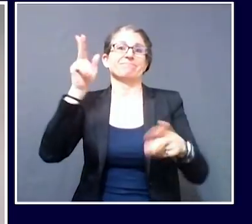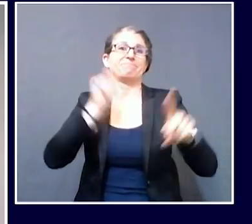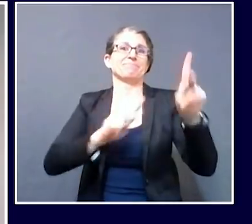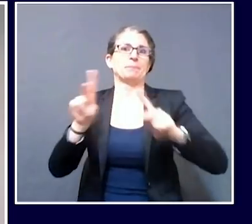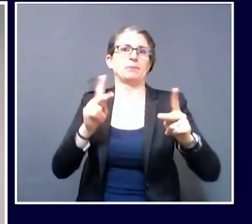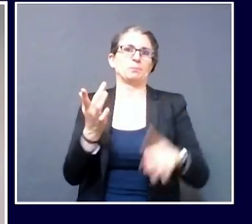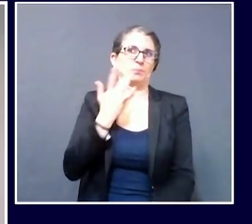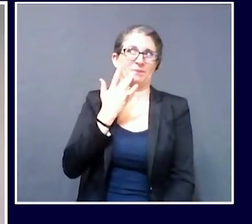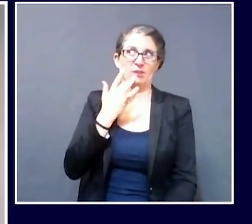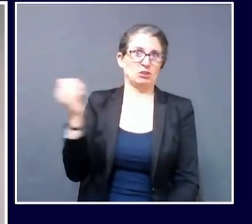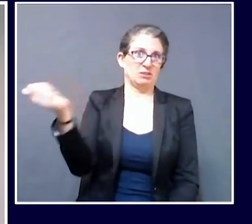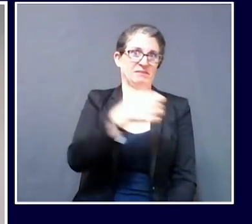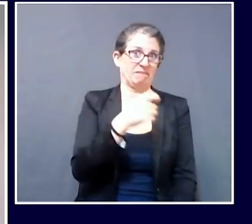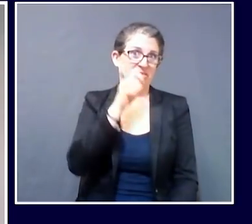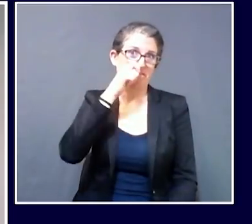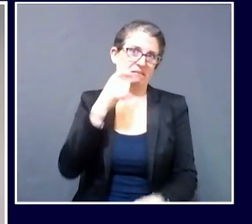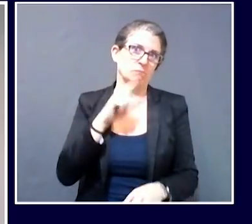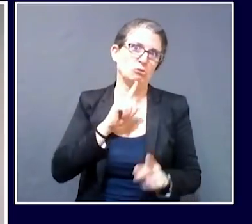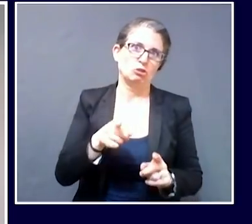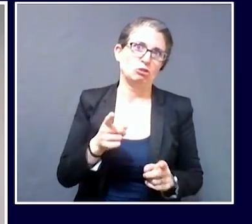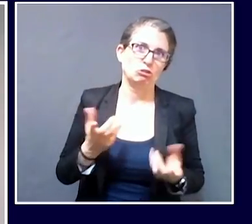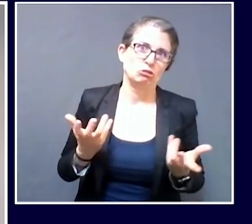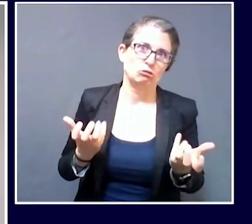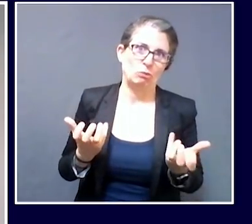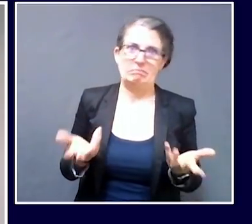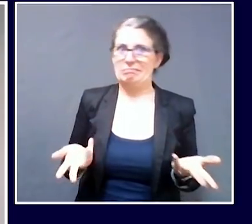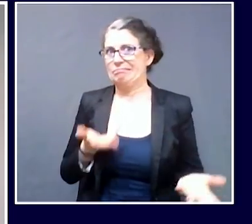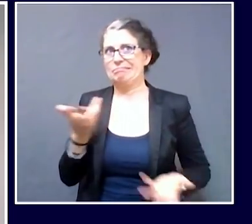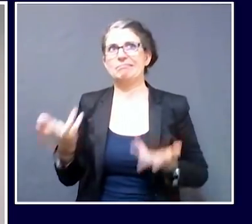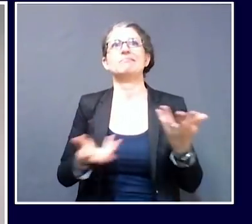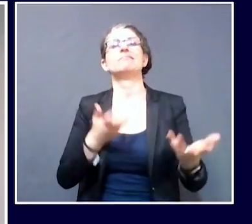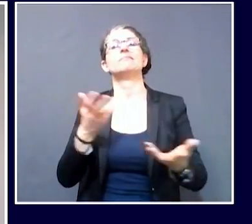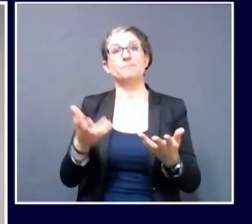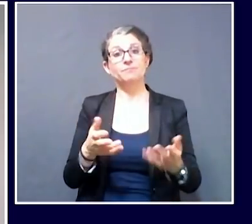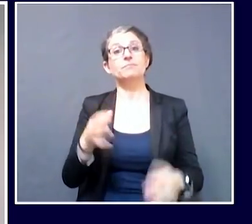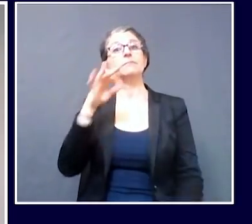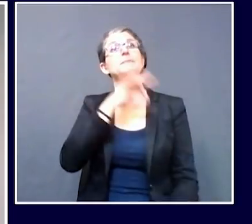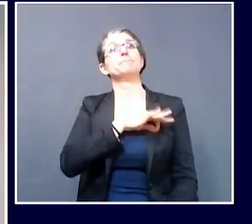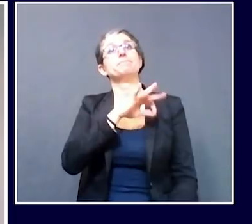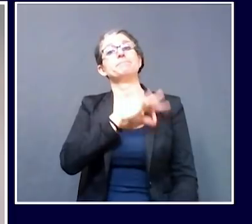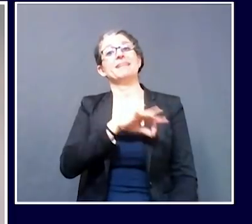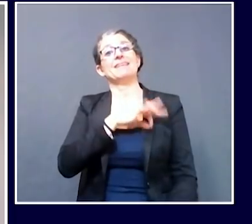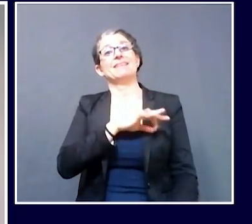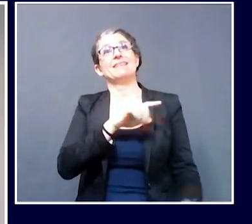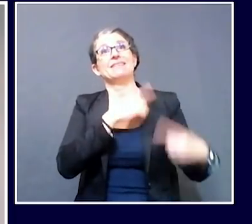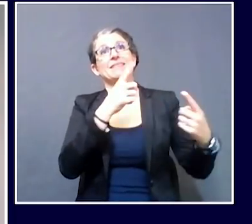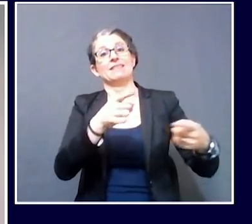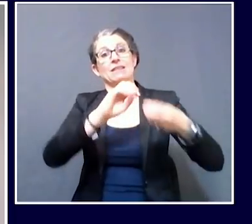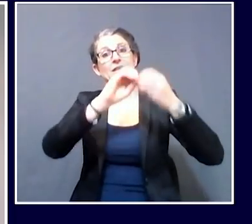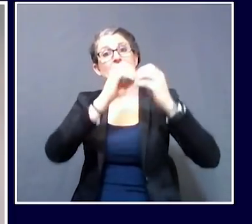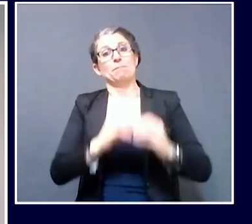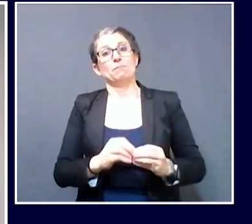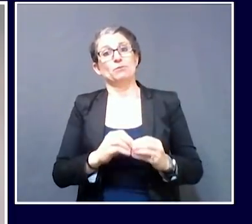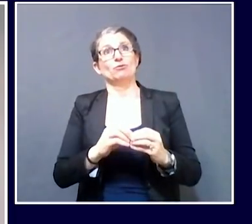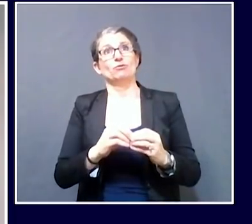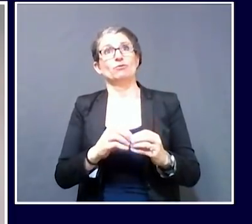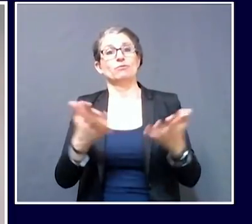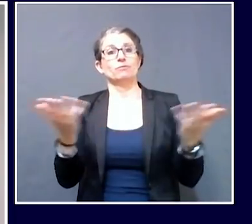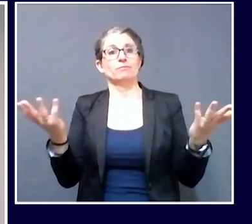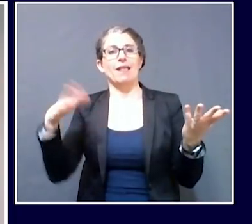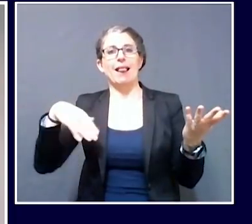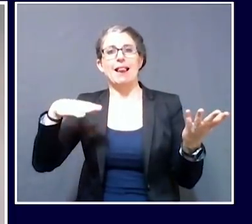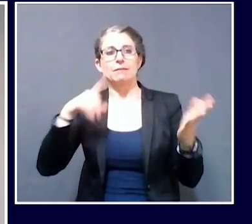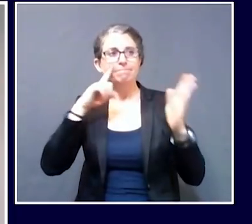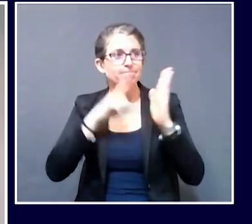in Maine enough data to show or to demonstrate whether the accuracy is high or as high as the gold standard